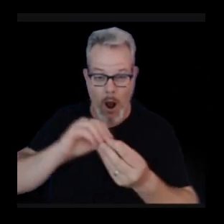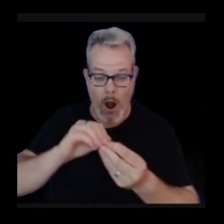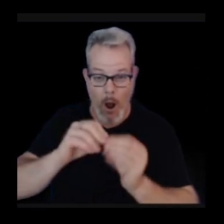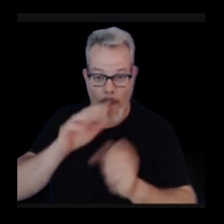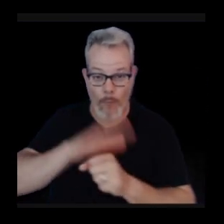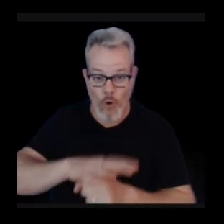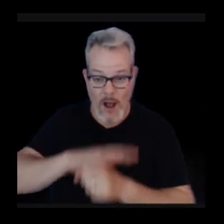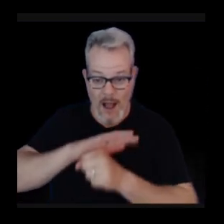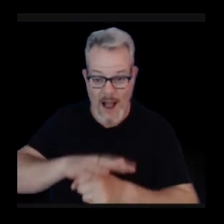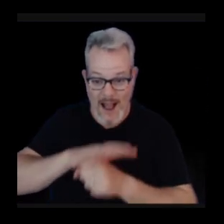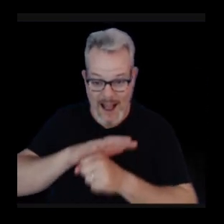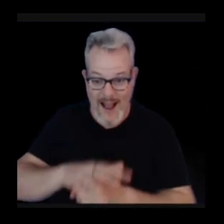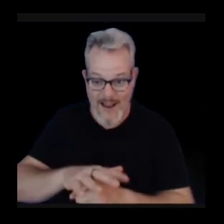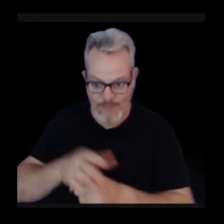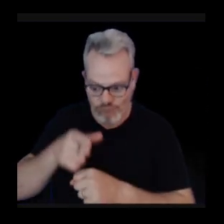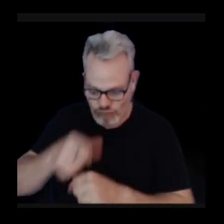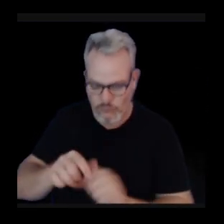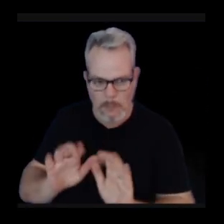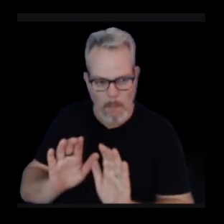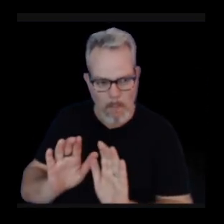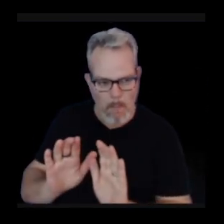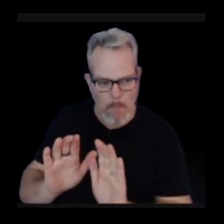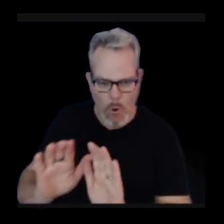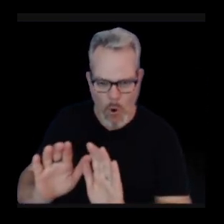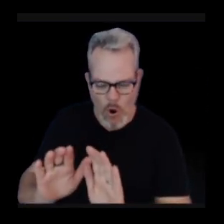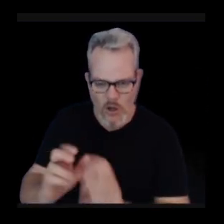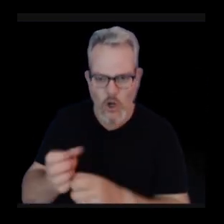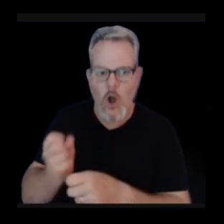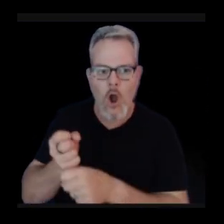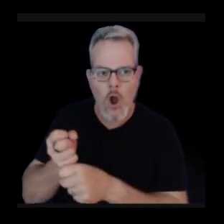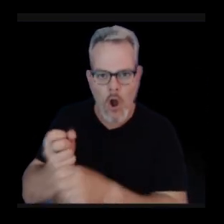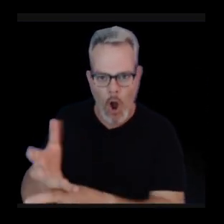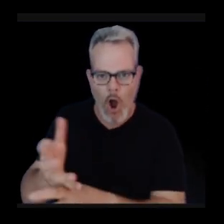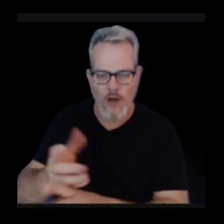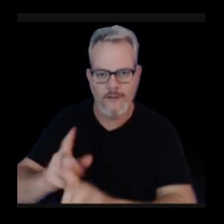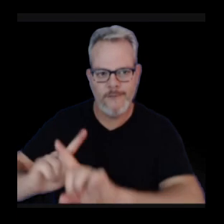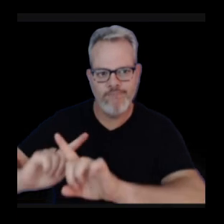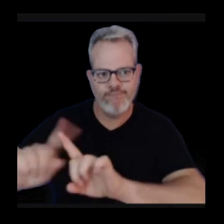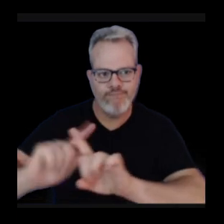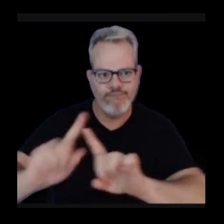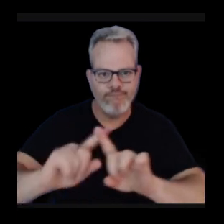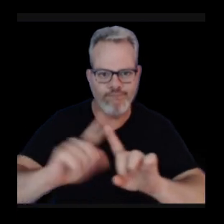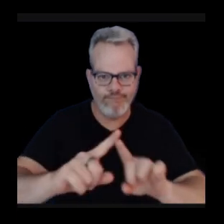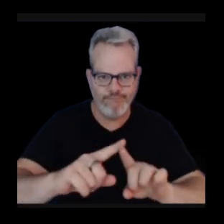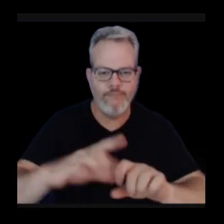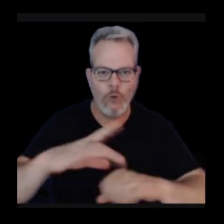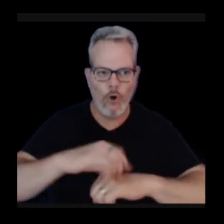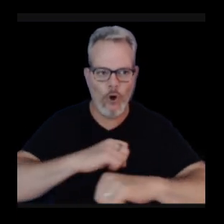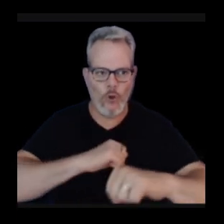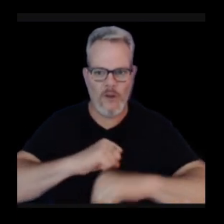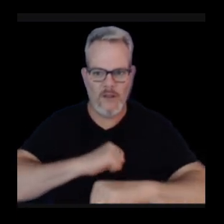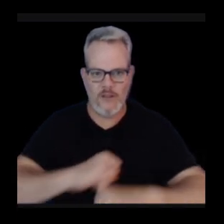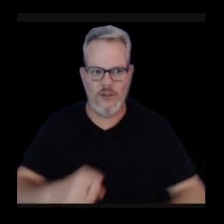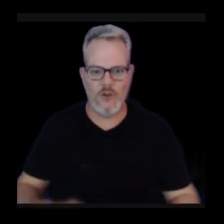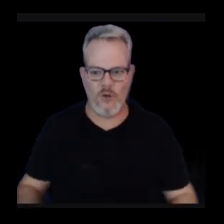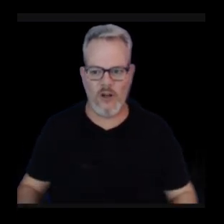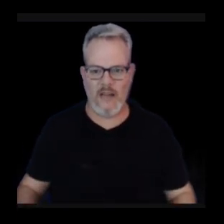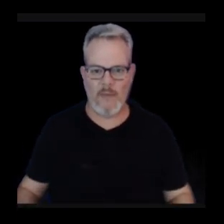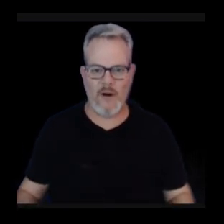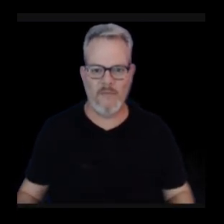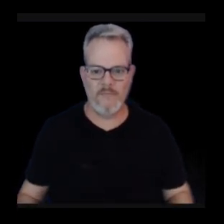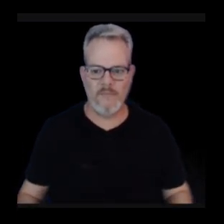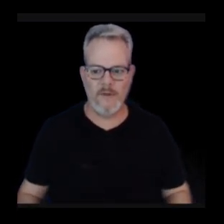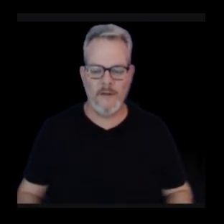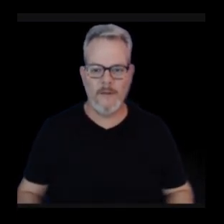is what's pushing to cause these earthquakes on the Upper East Rift here. The total uplift measured by satellite